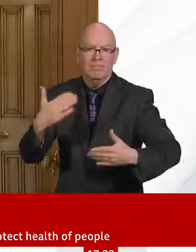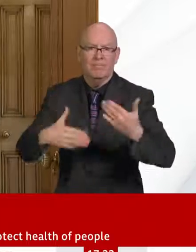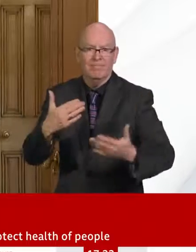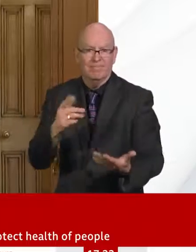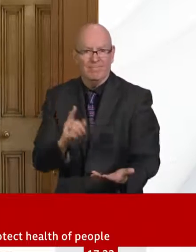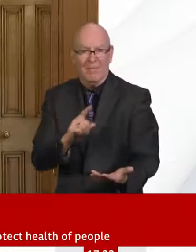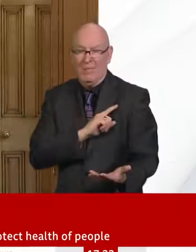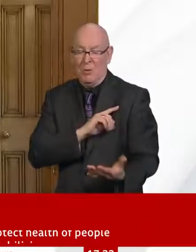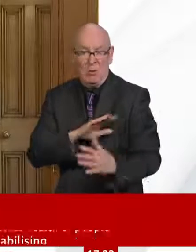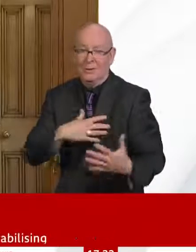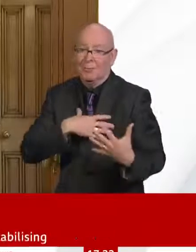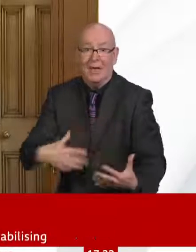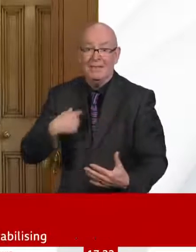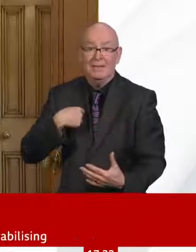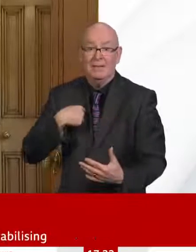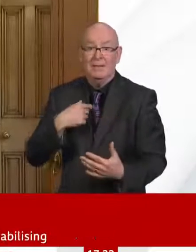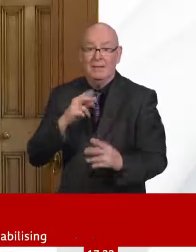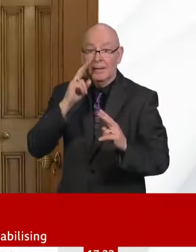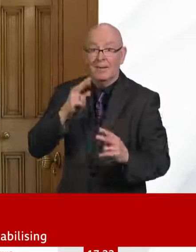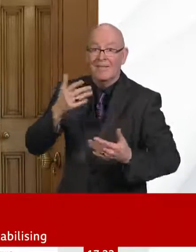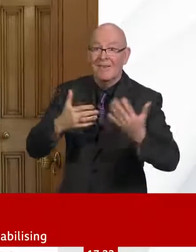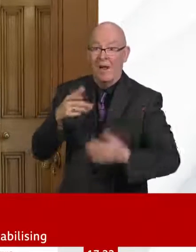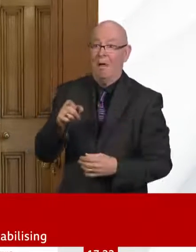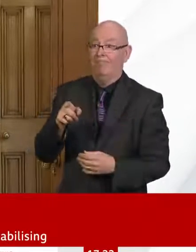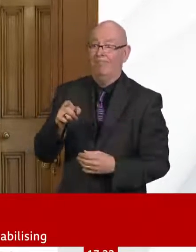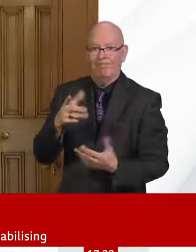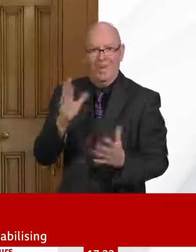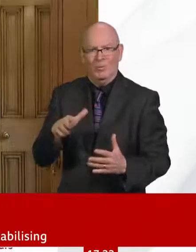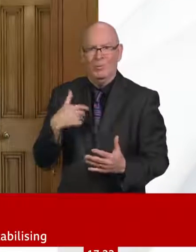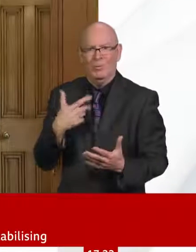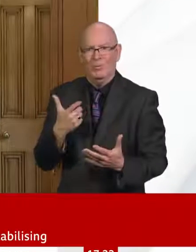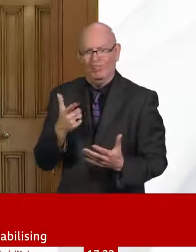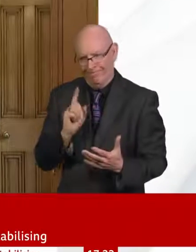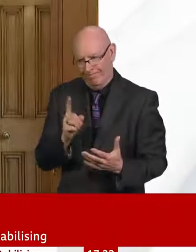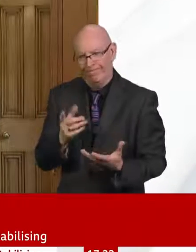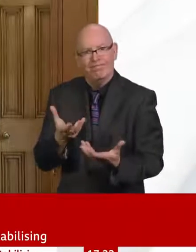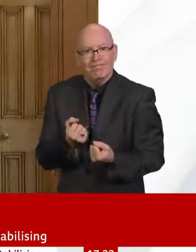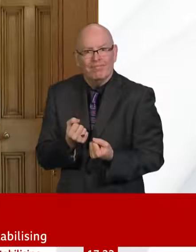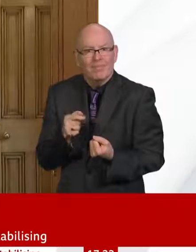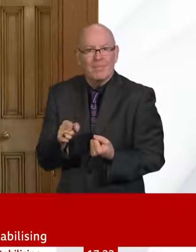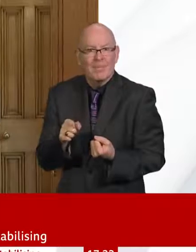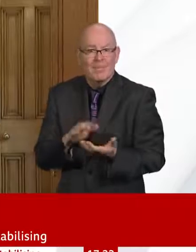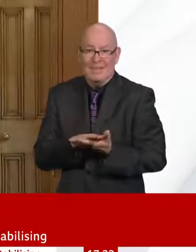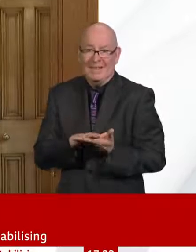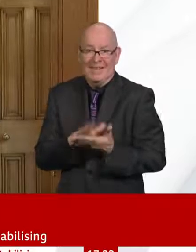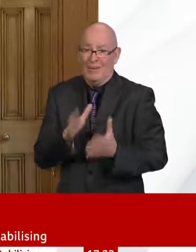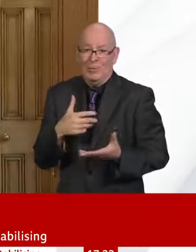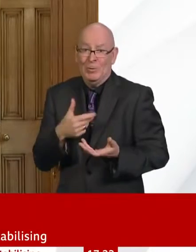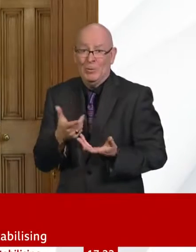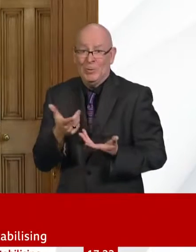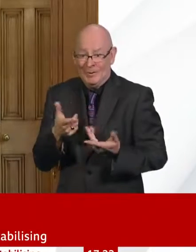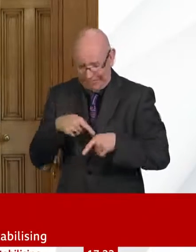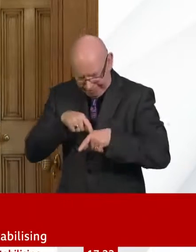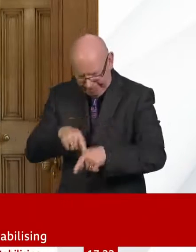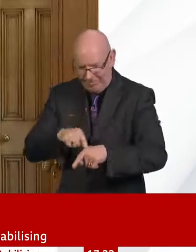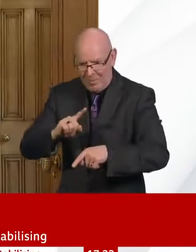economy and ensure that we can try and keep as much of the productive capacity of our economy as many businesses connected to their employees as